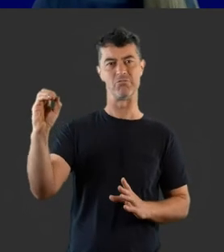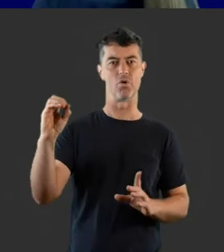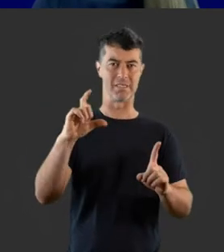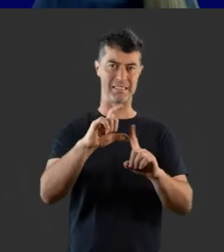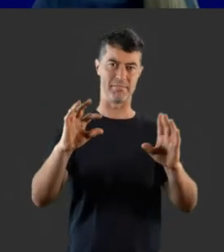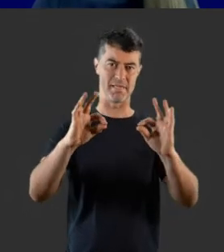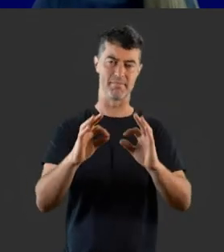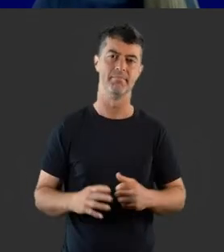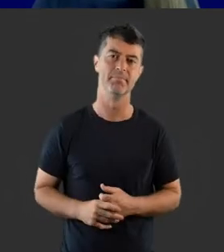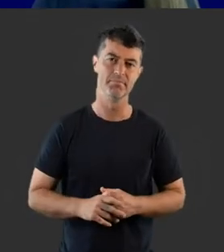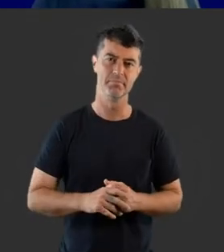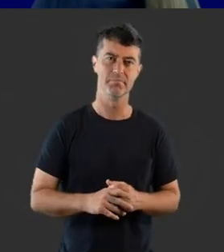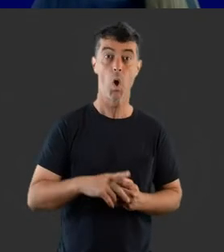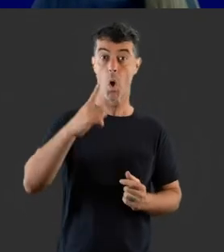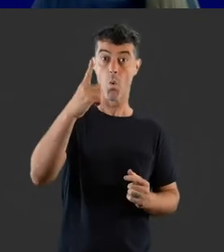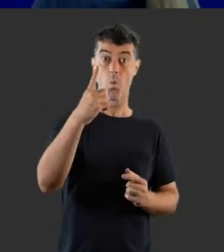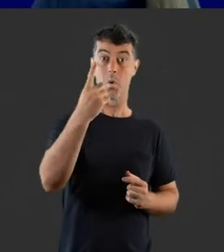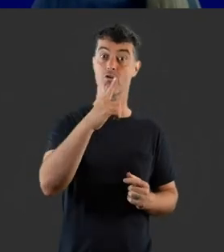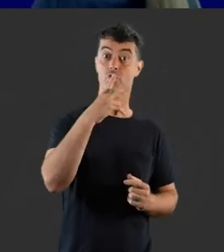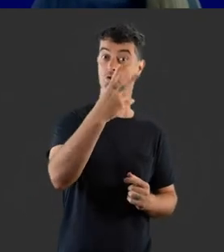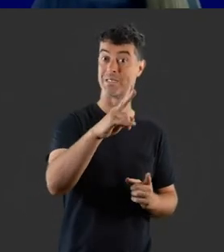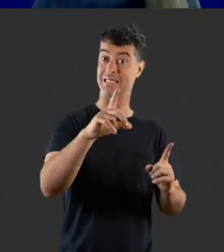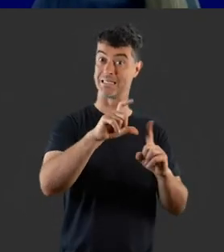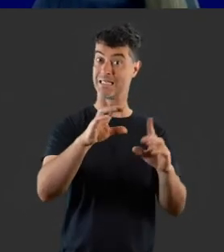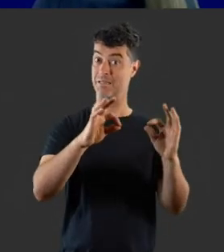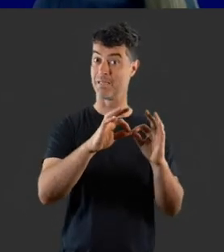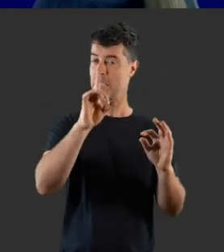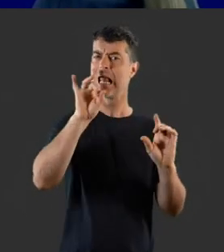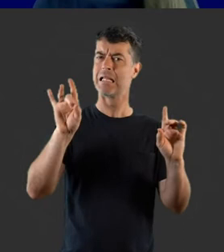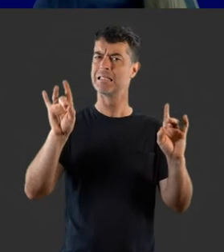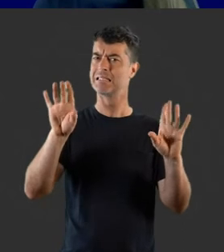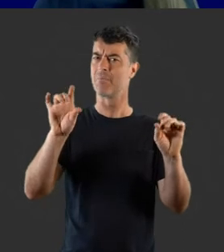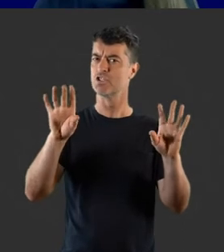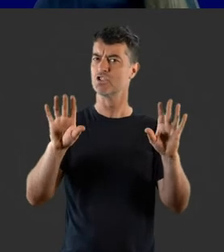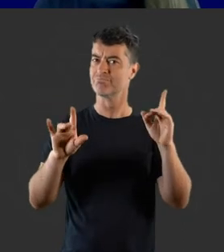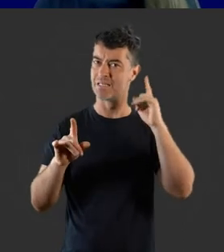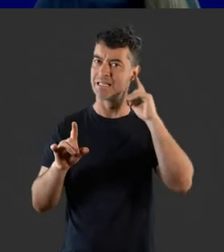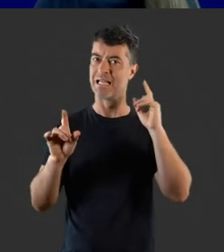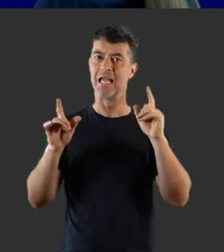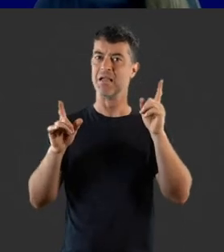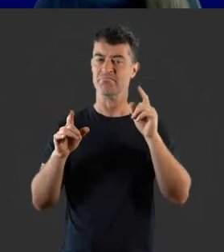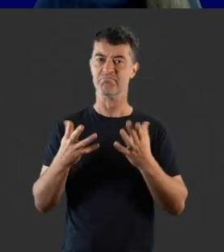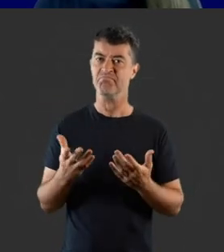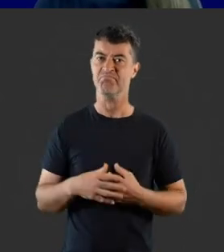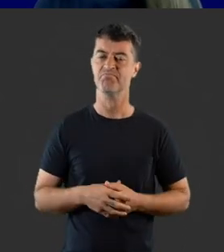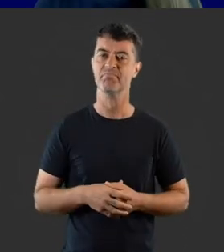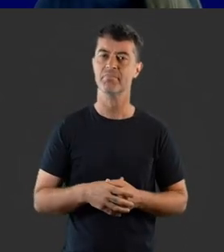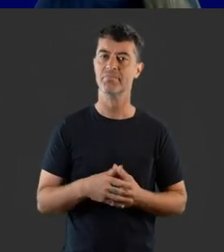decibel range. Sounds at 120 decibels have the potential to damage hearing immediately.